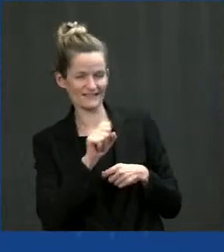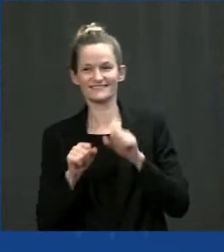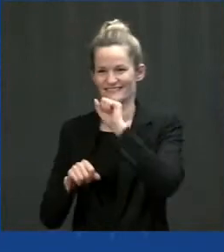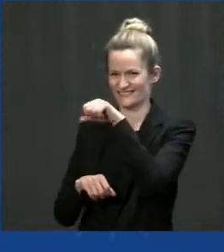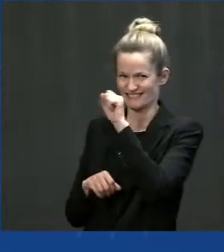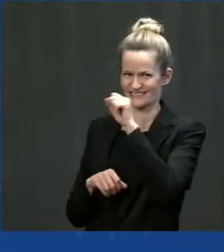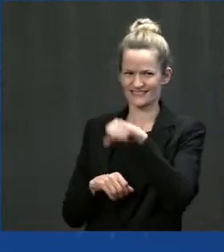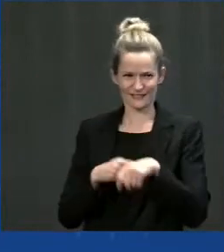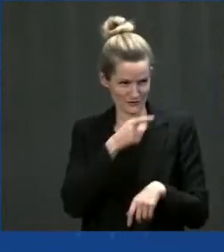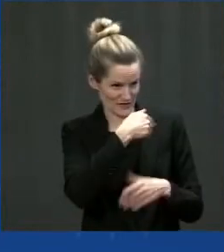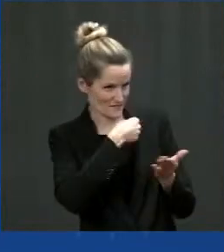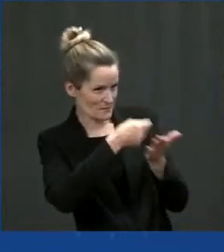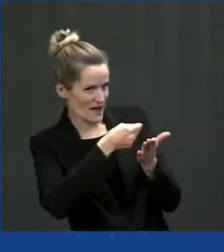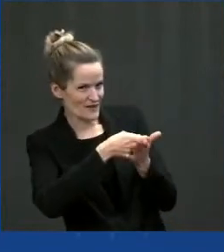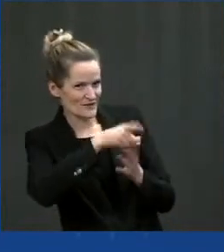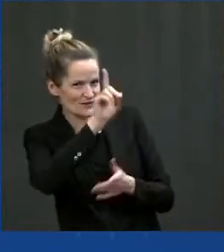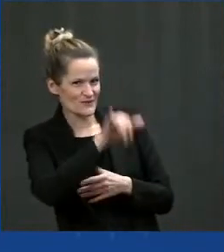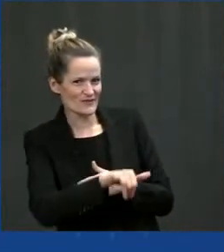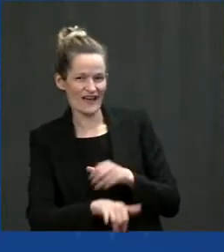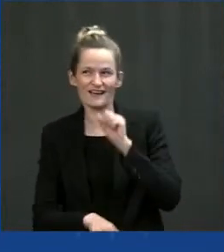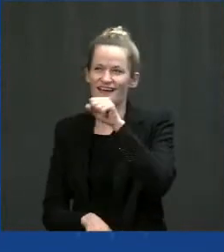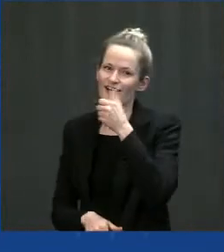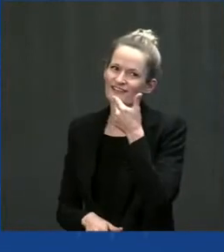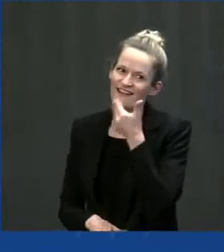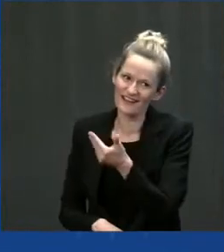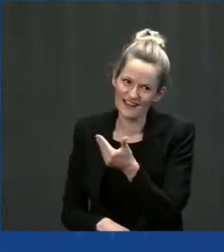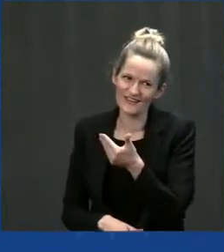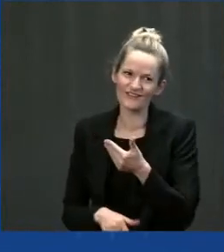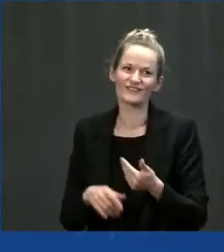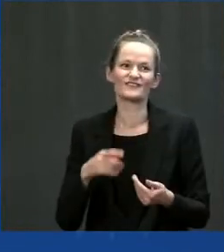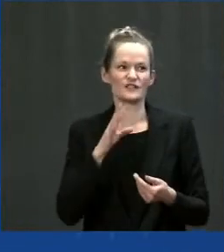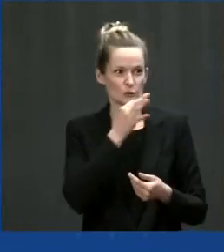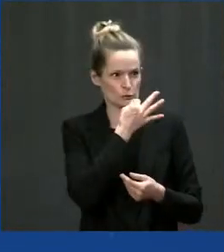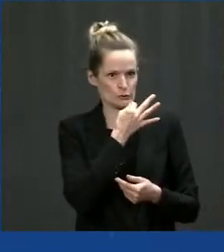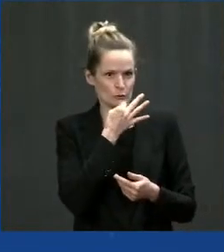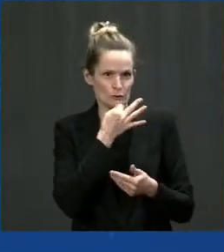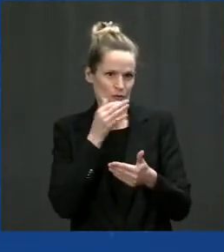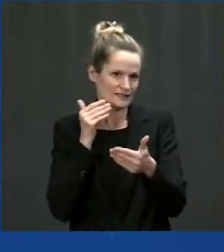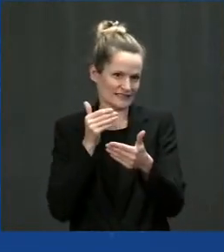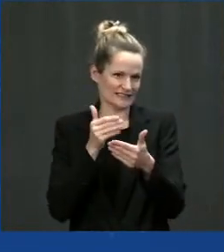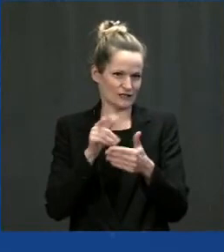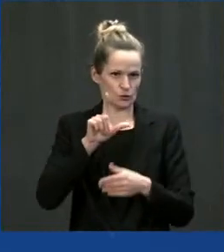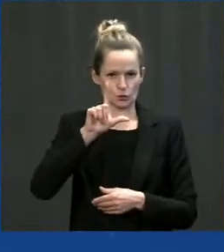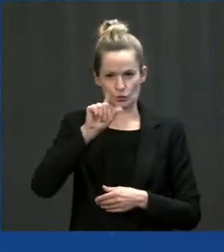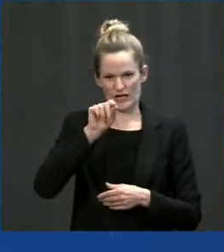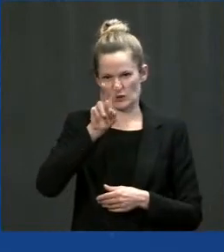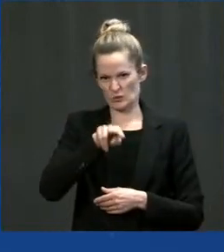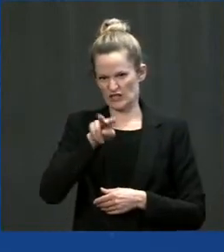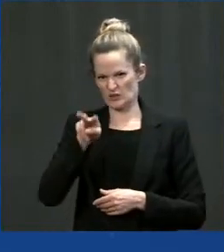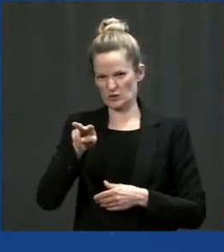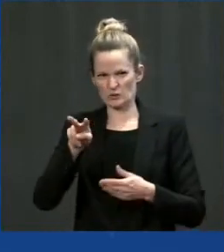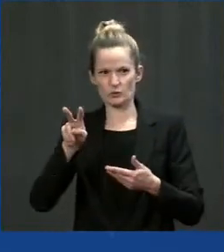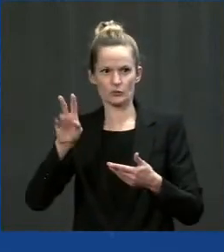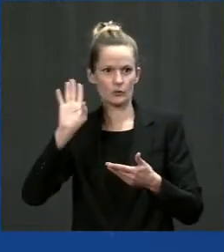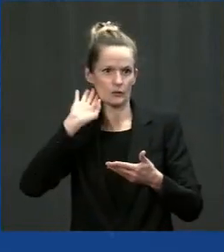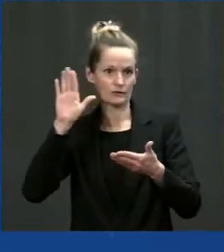actually have seven more. They're going to be coming online in 2022. So if you want to send us more, we'll take them. Well, by the way,